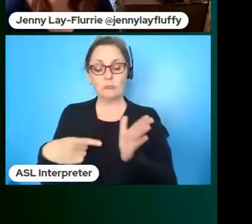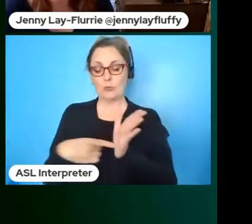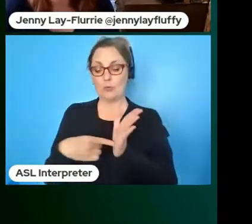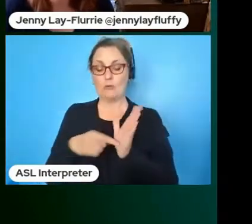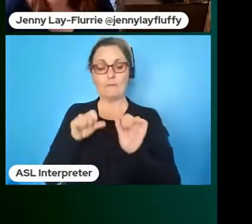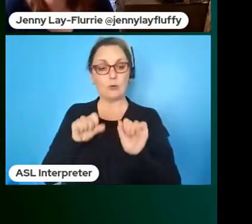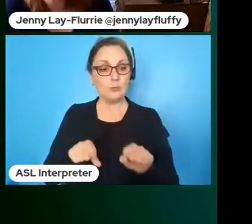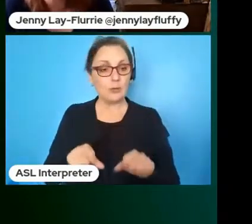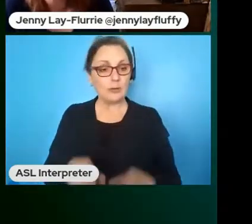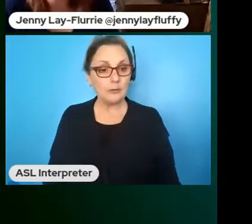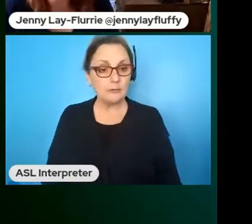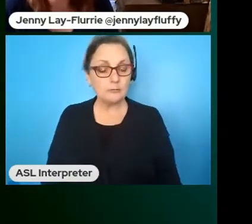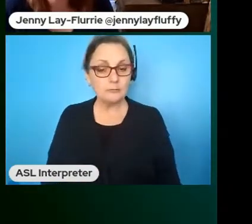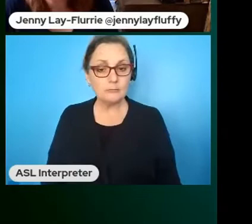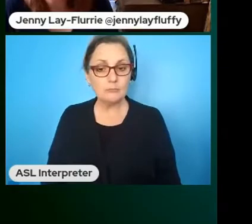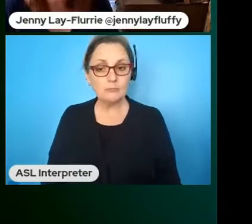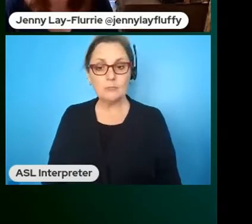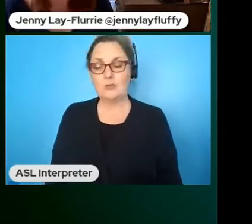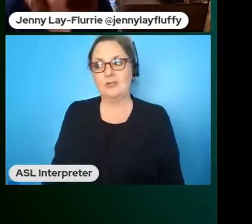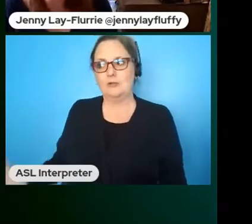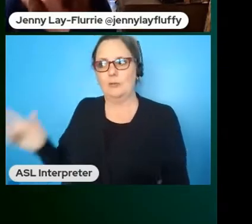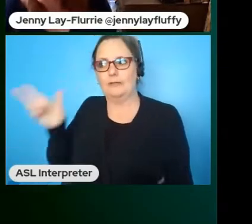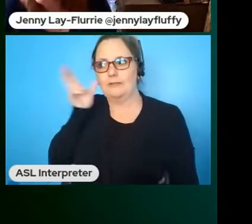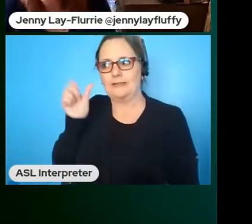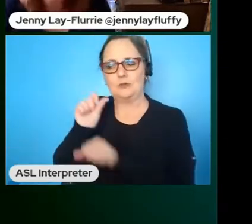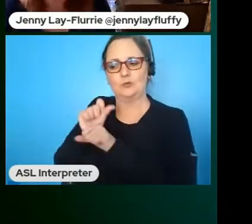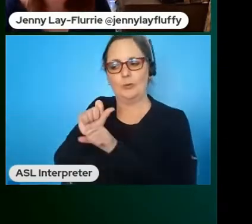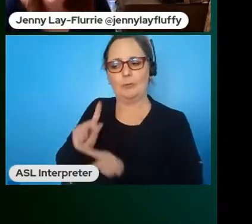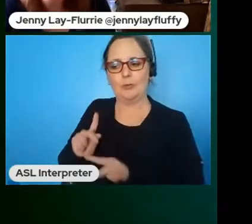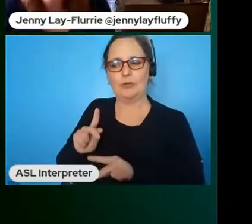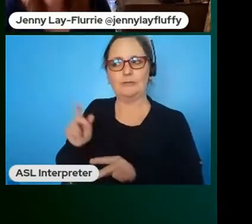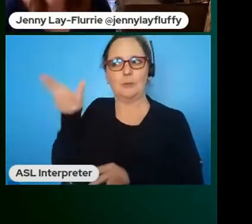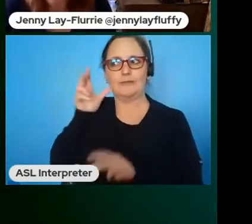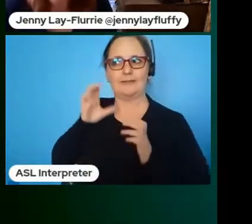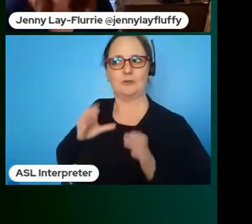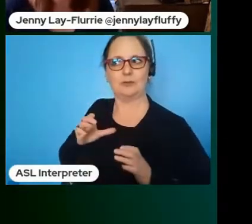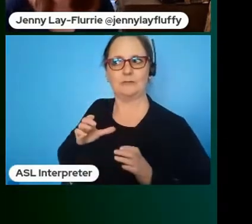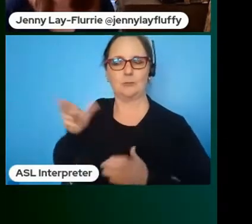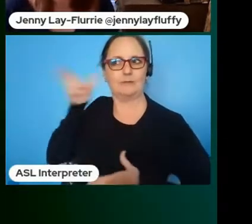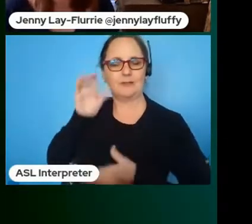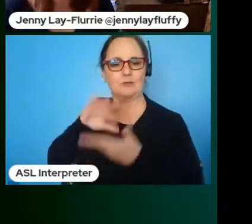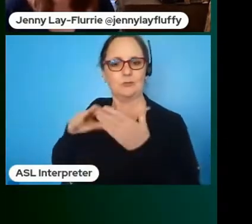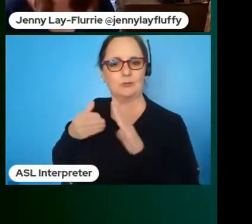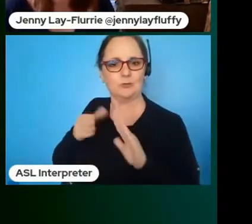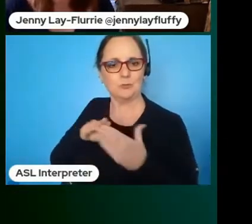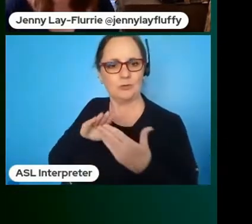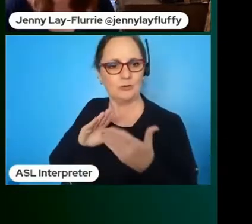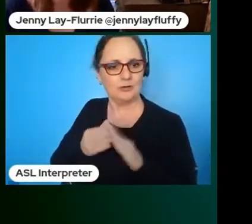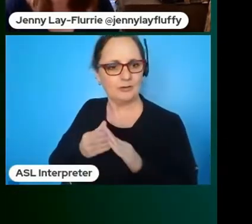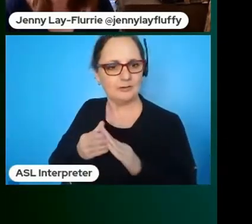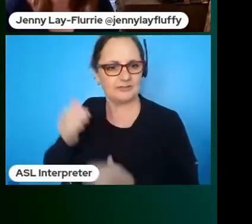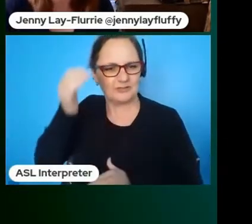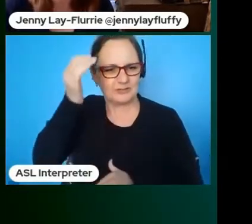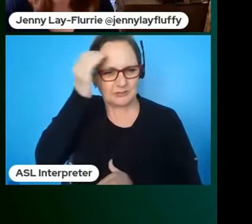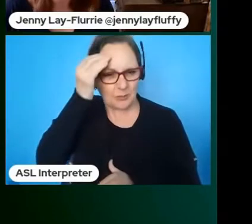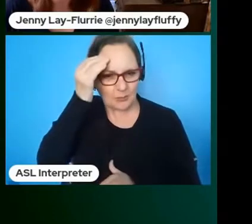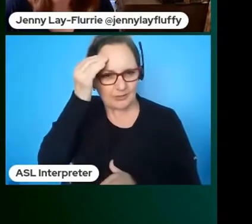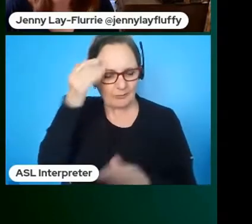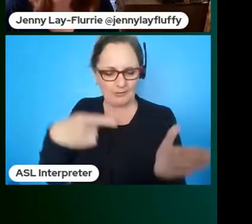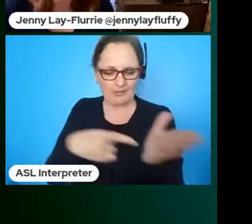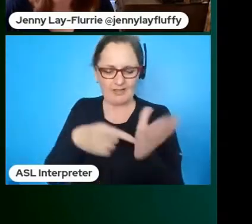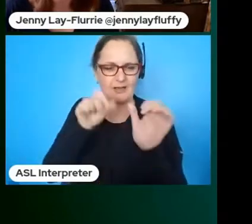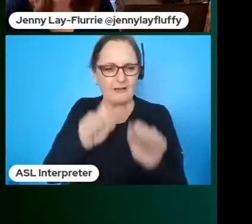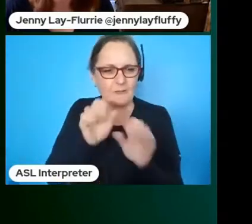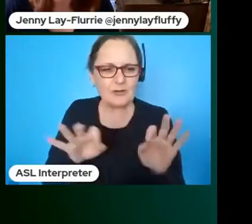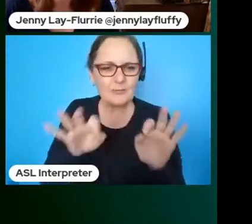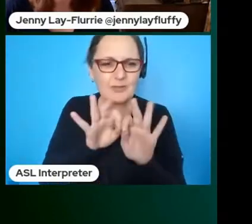have listening from our to our employees our customers to our community is that there's a cost to